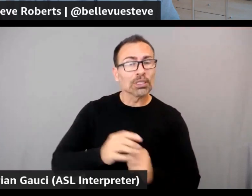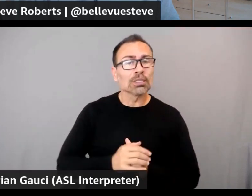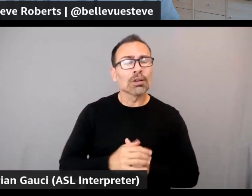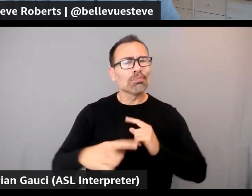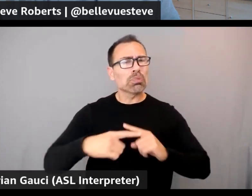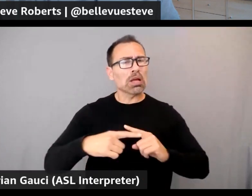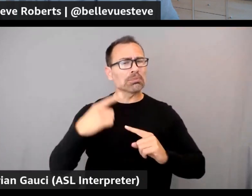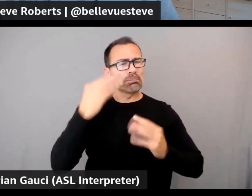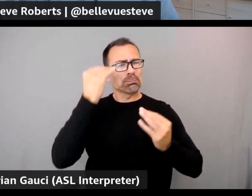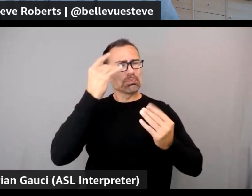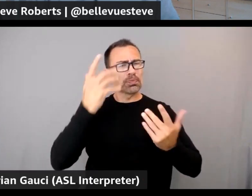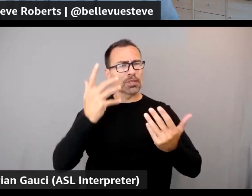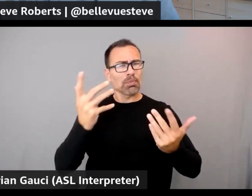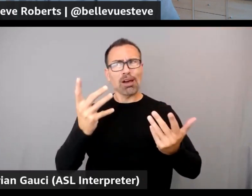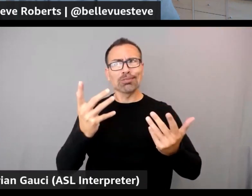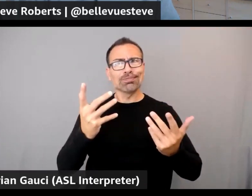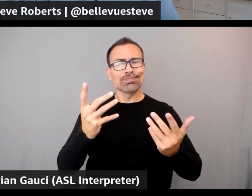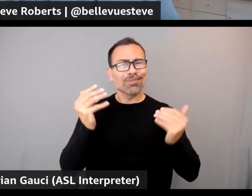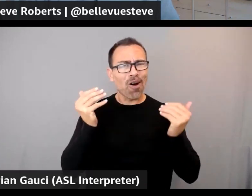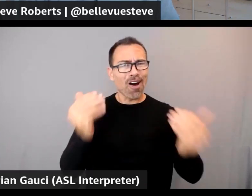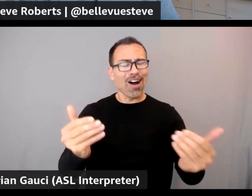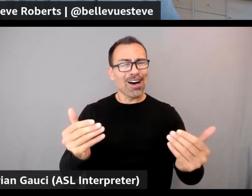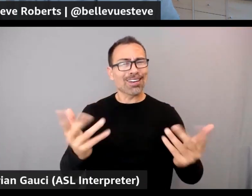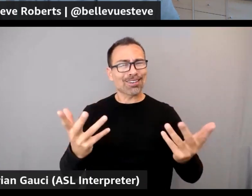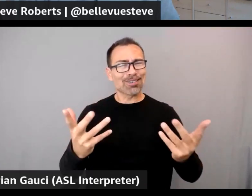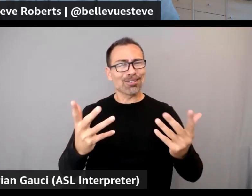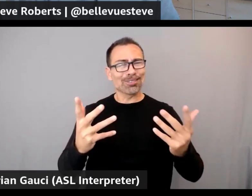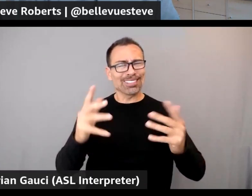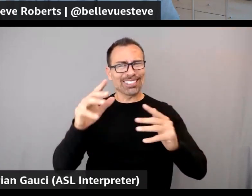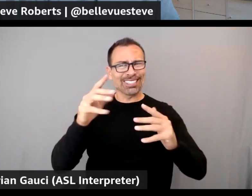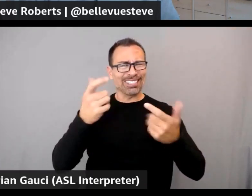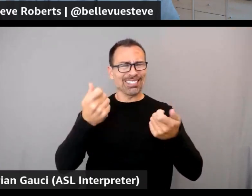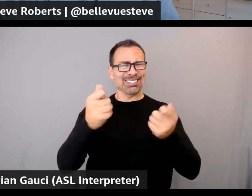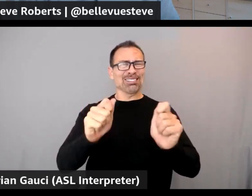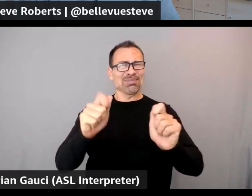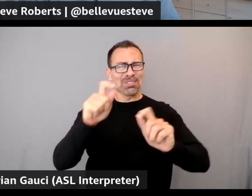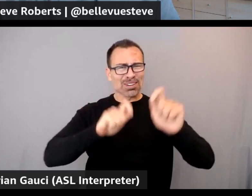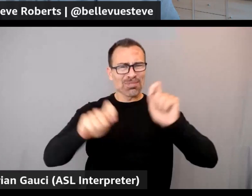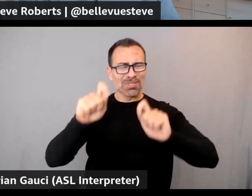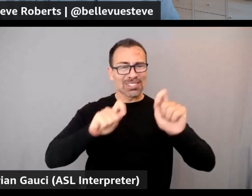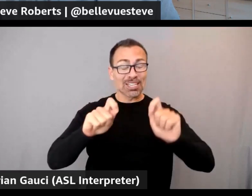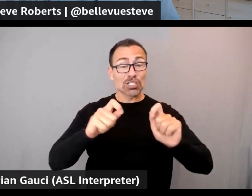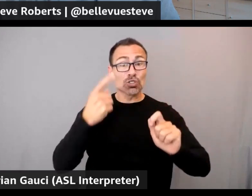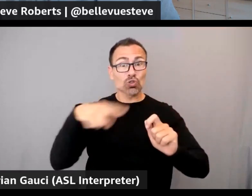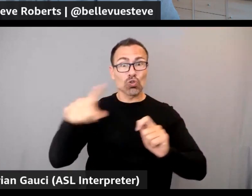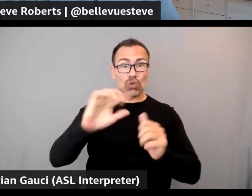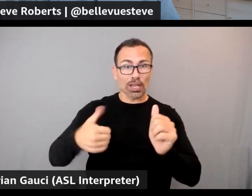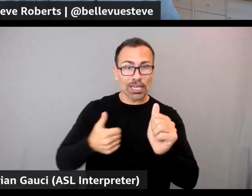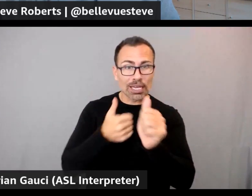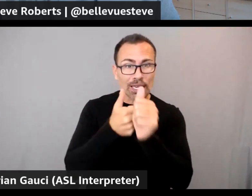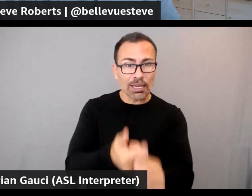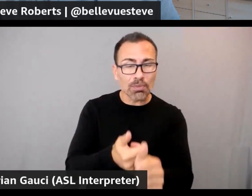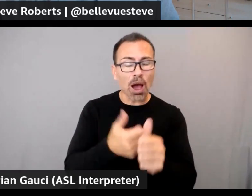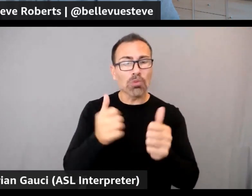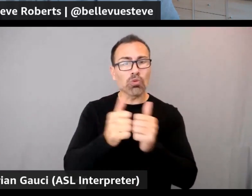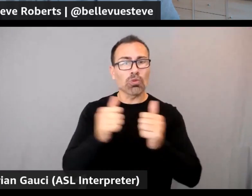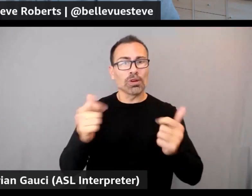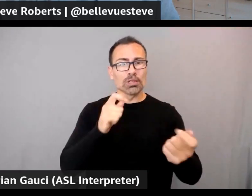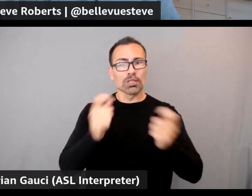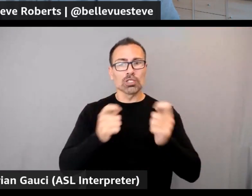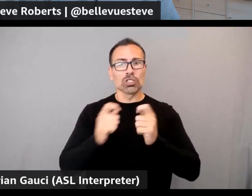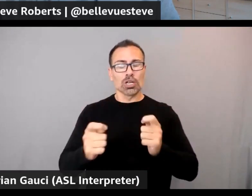ongoing experimentation so you can keep up with the pace of change that's heading our way. And really